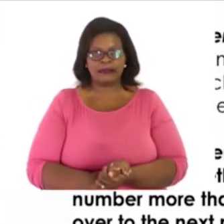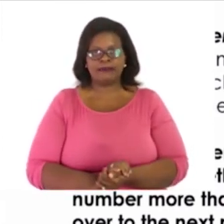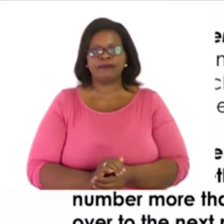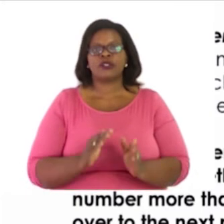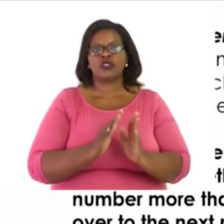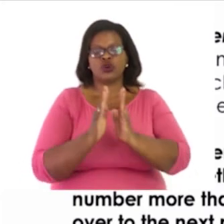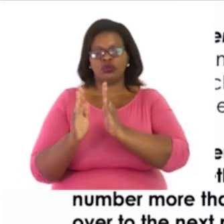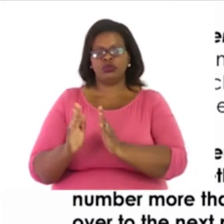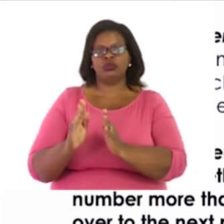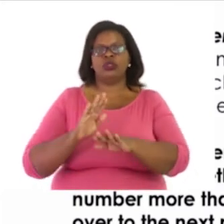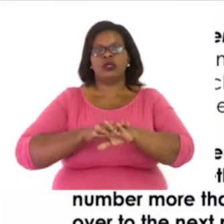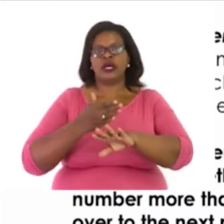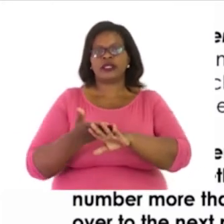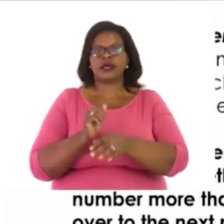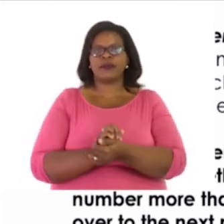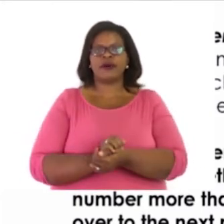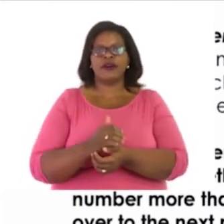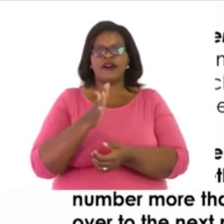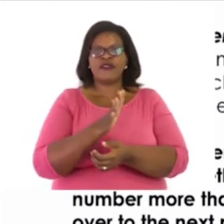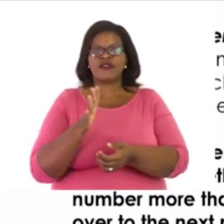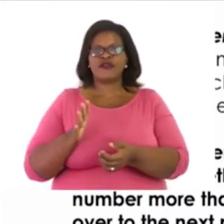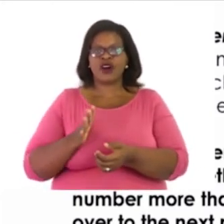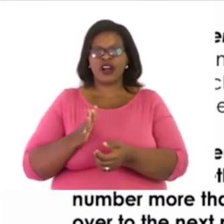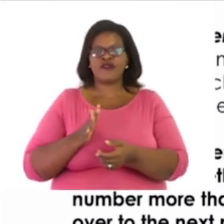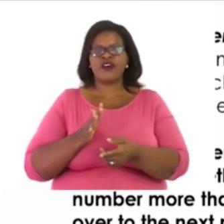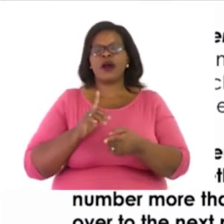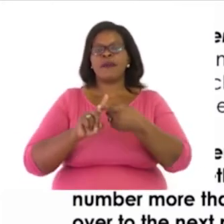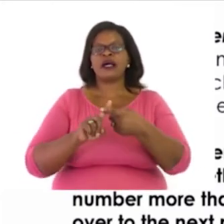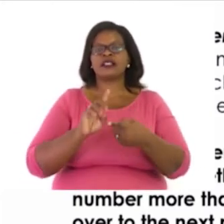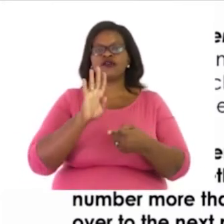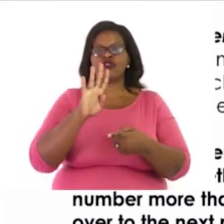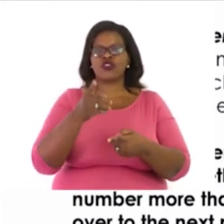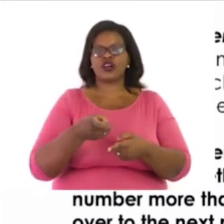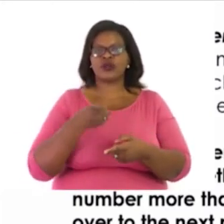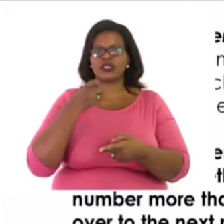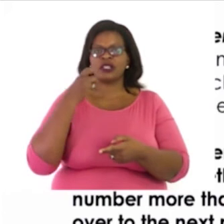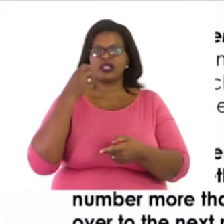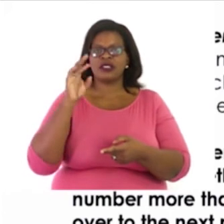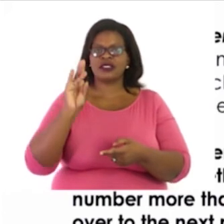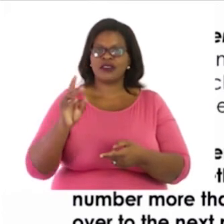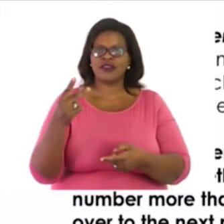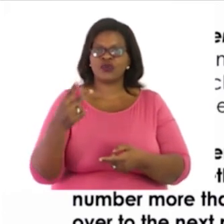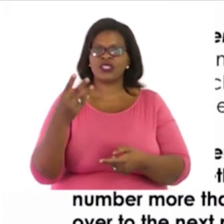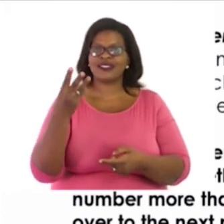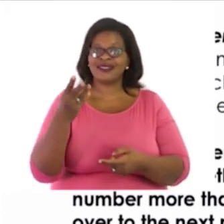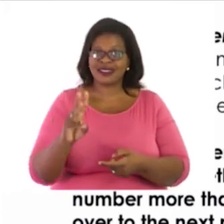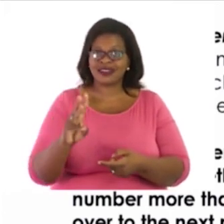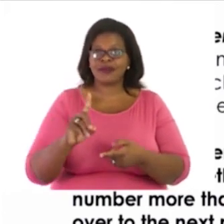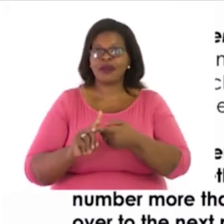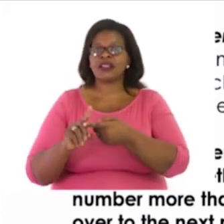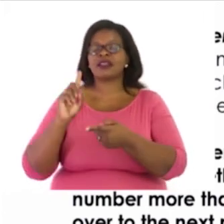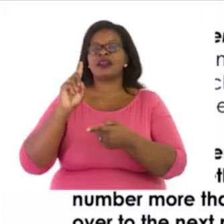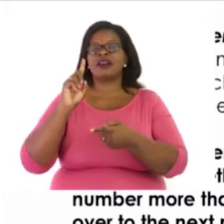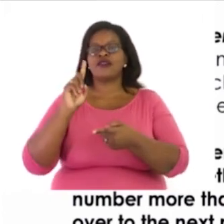plus four thousand seven hundred and twenty-six. Plus fourteen